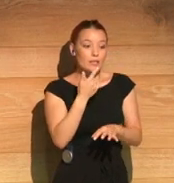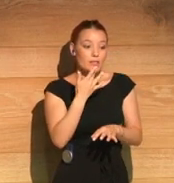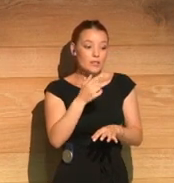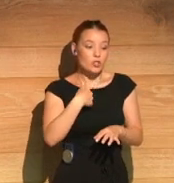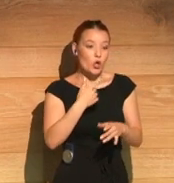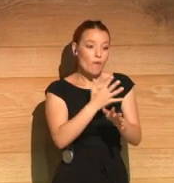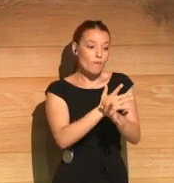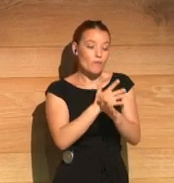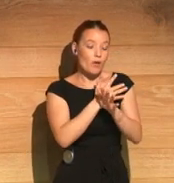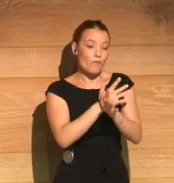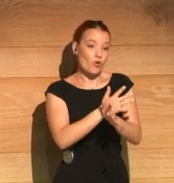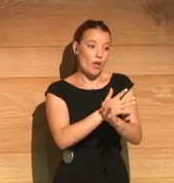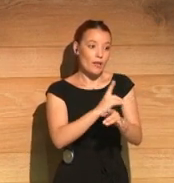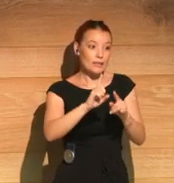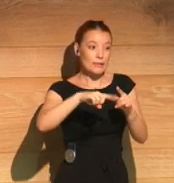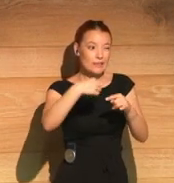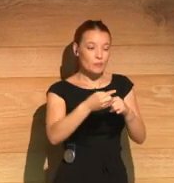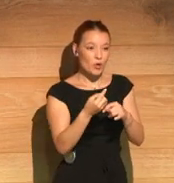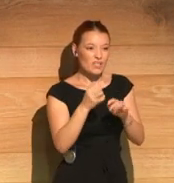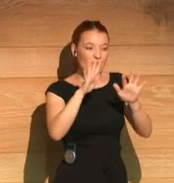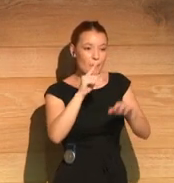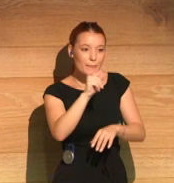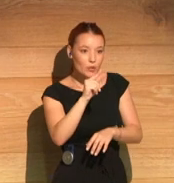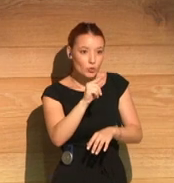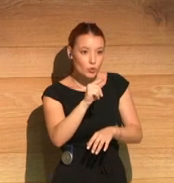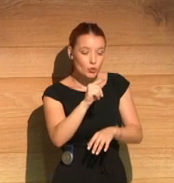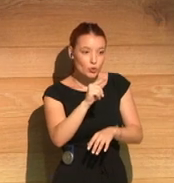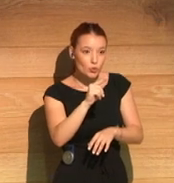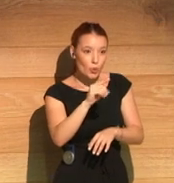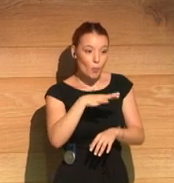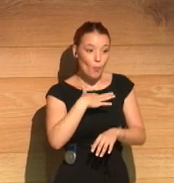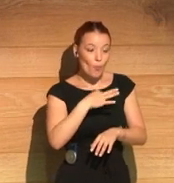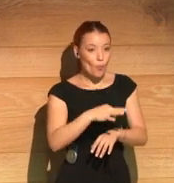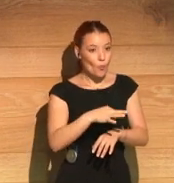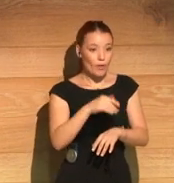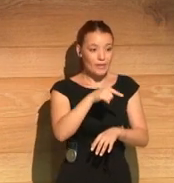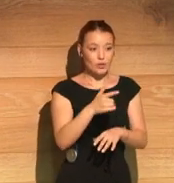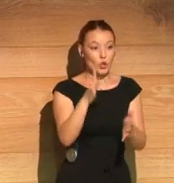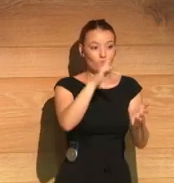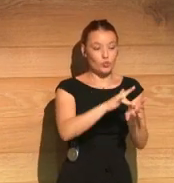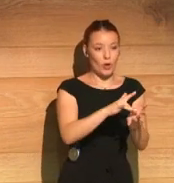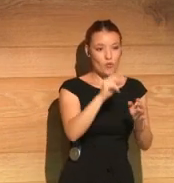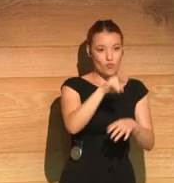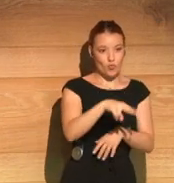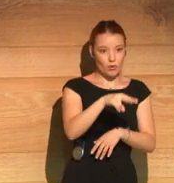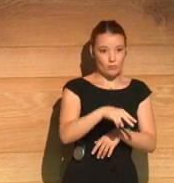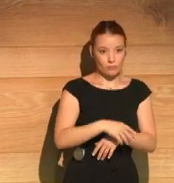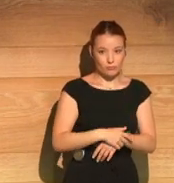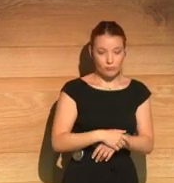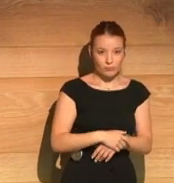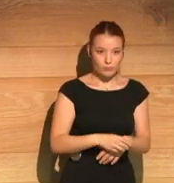wasn't fucking ten minutes after meeting a man, then it would probably never happen.